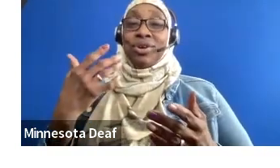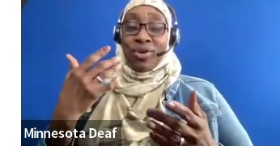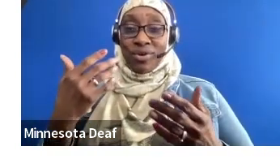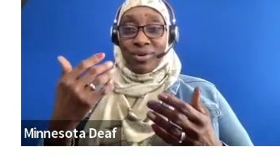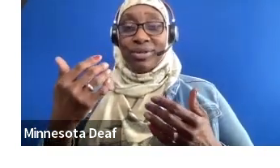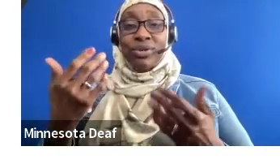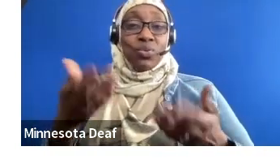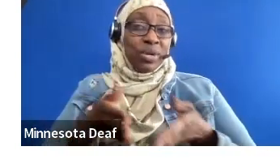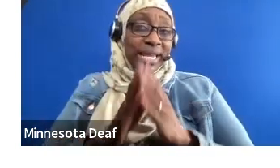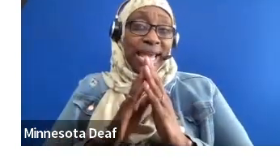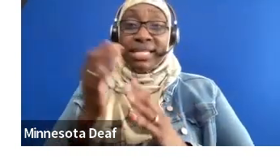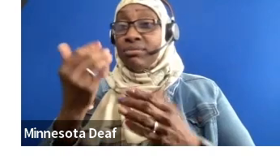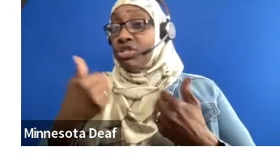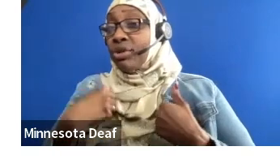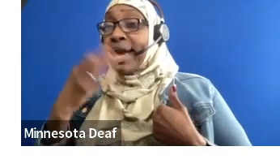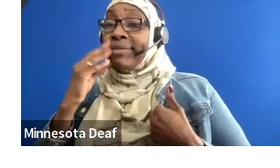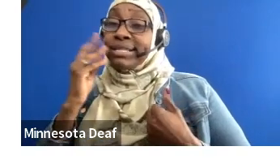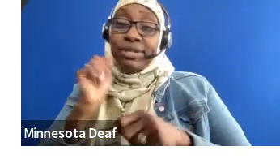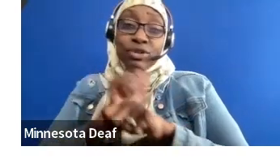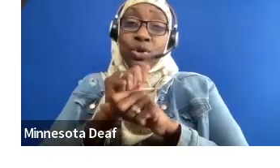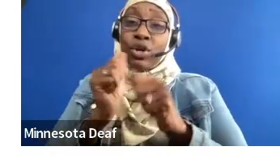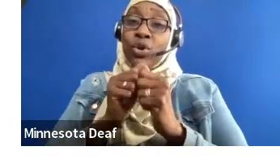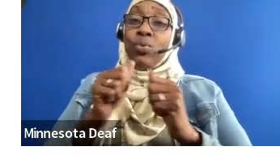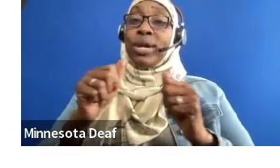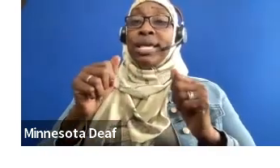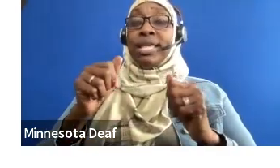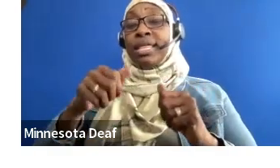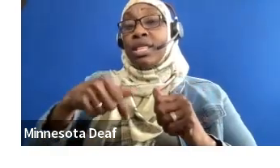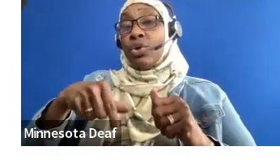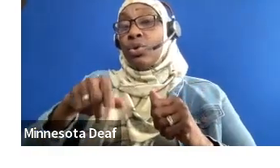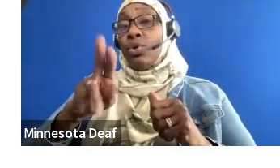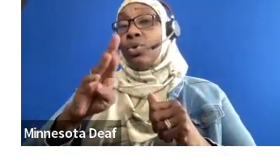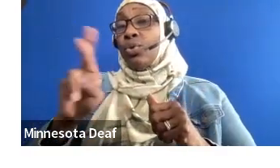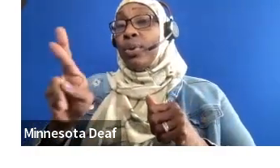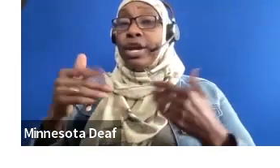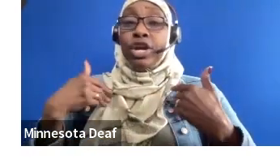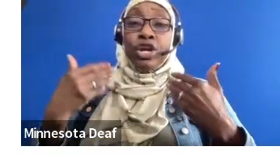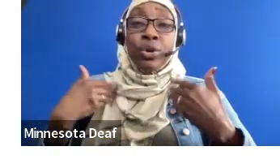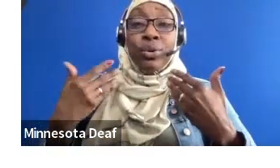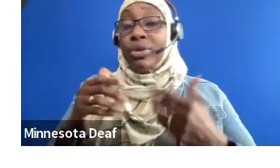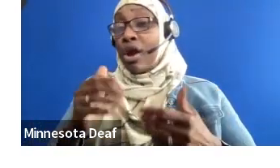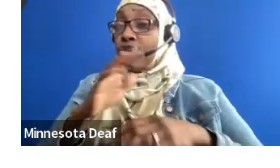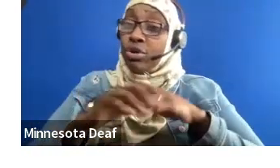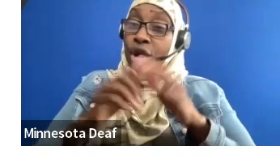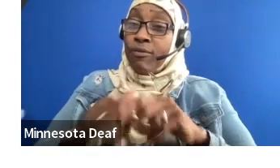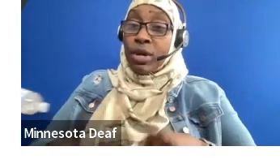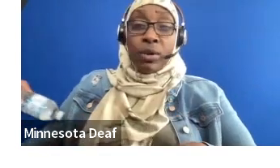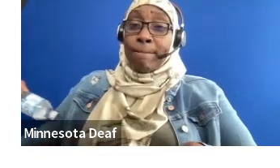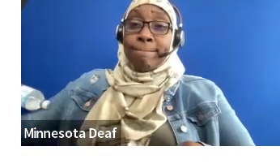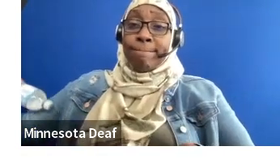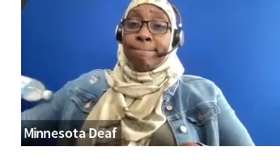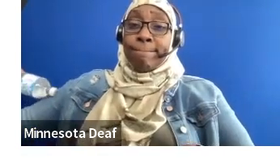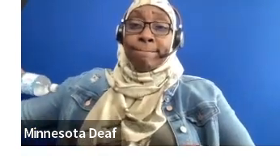Do you have experiences working with that? Are you not comfortable working with that, right? So we really keep in mind what the youths ask for.